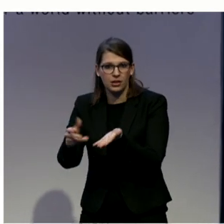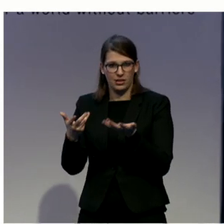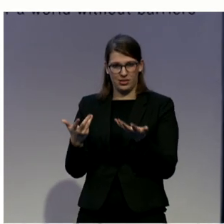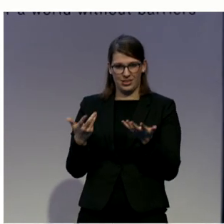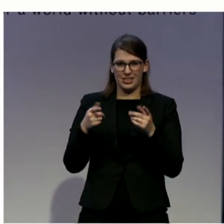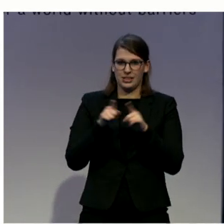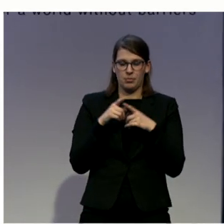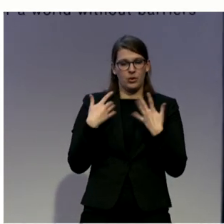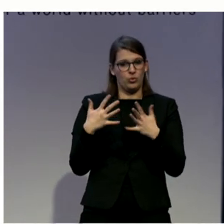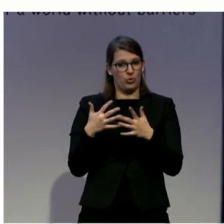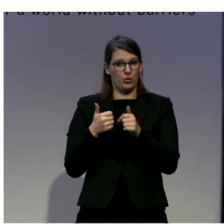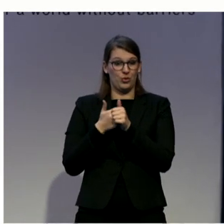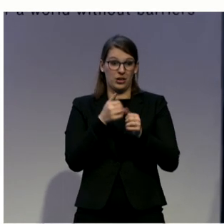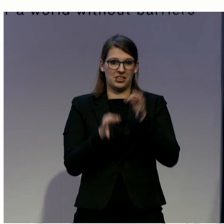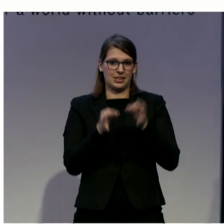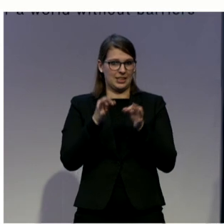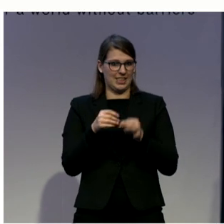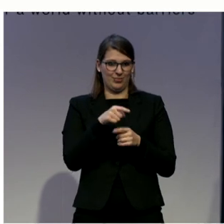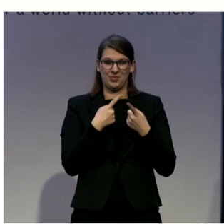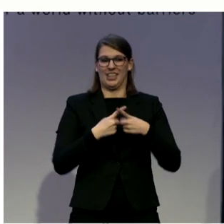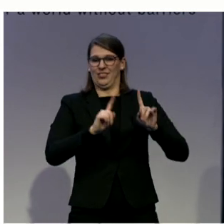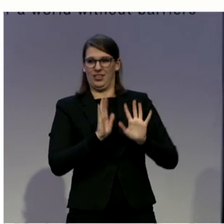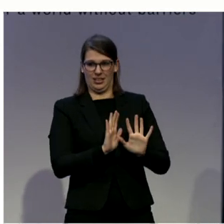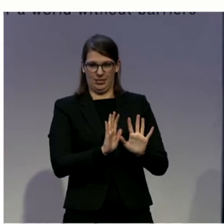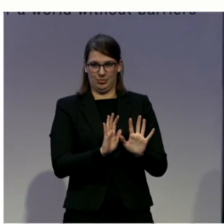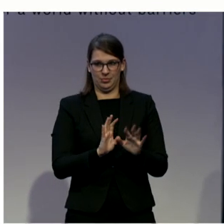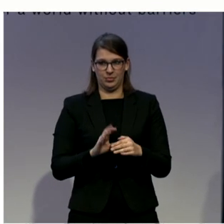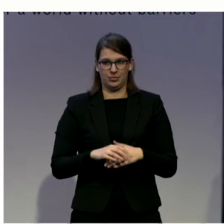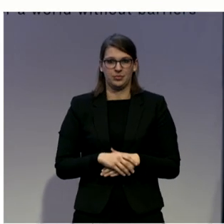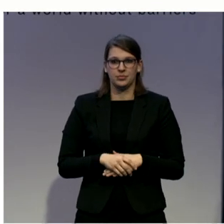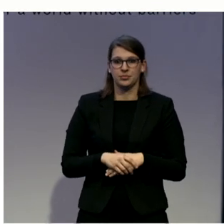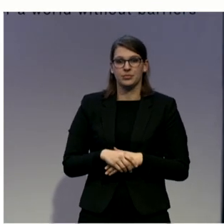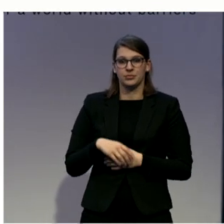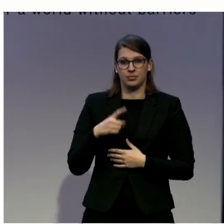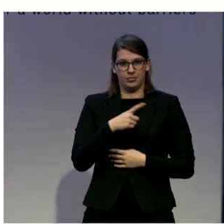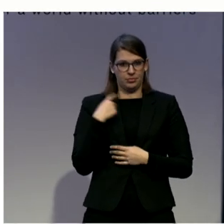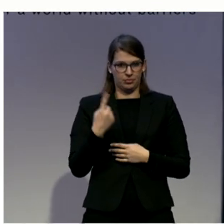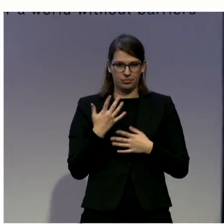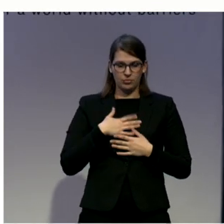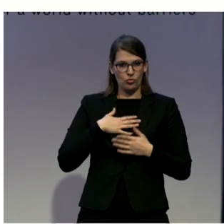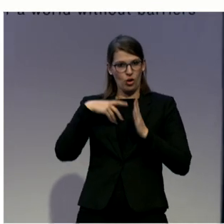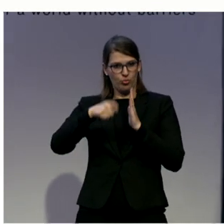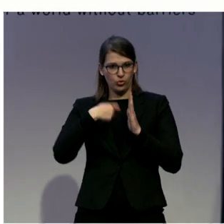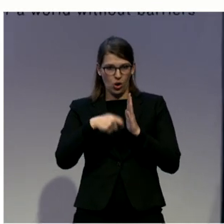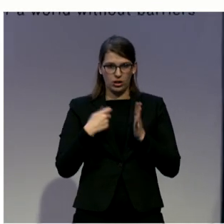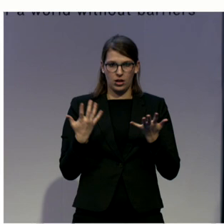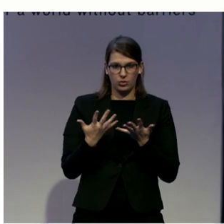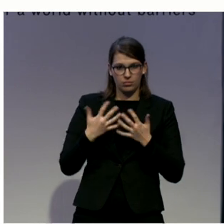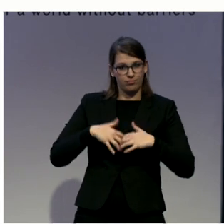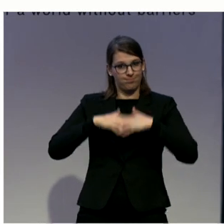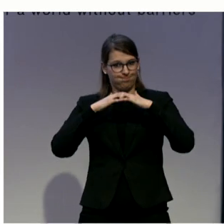And the reason that we launched this project was because there's